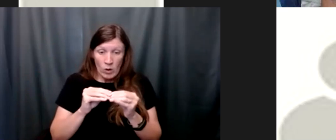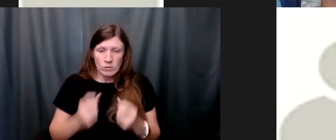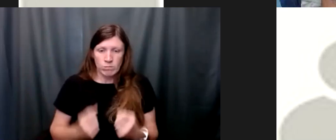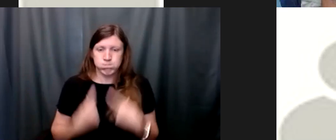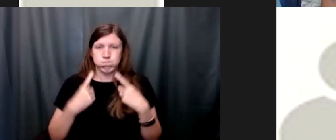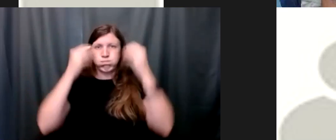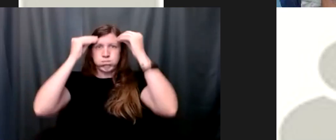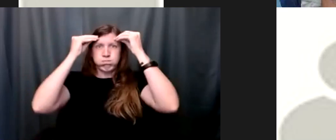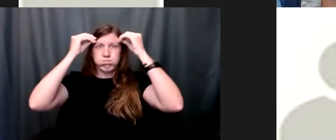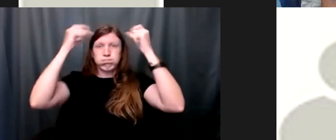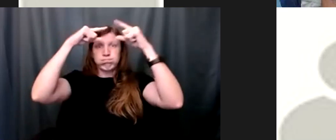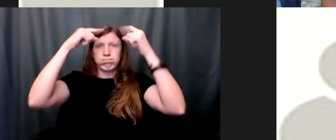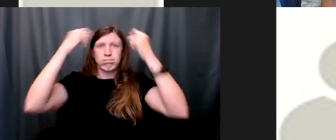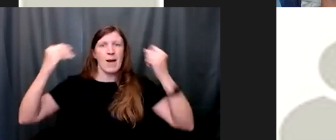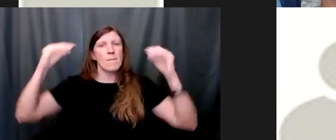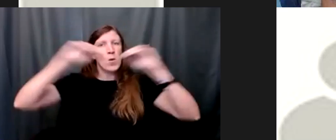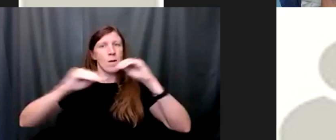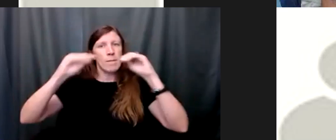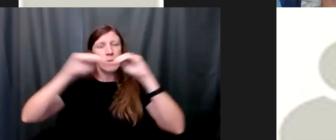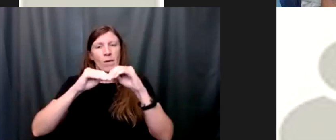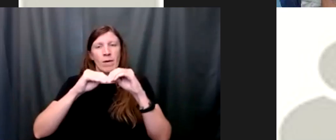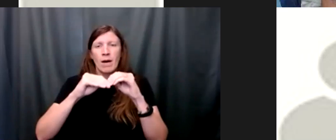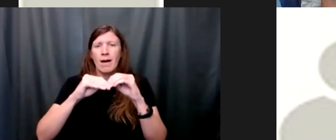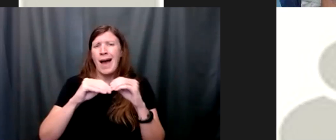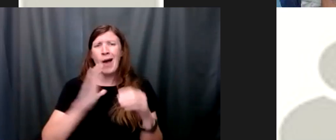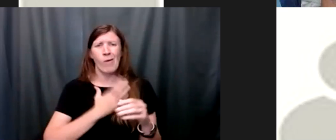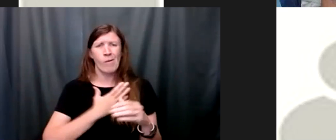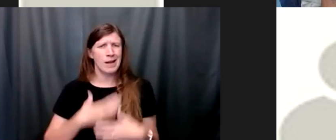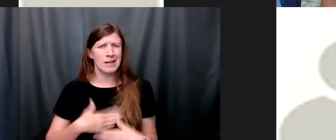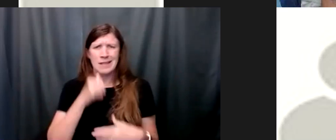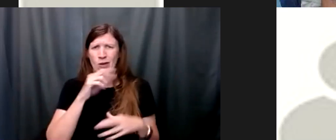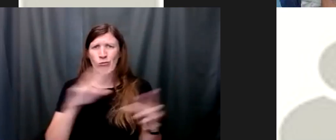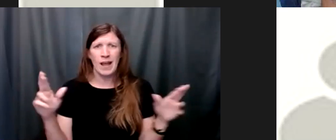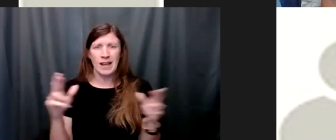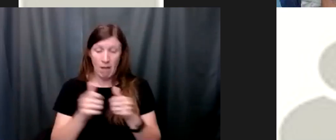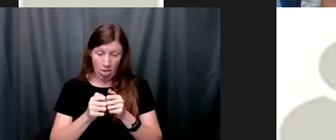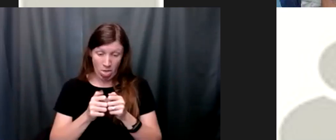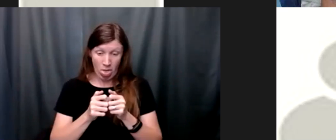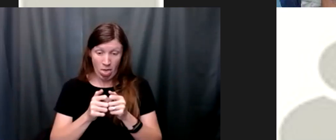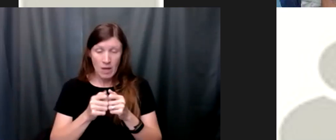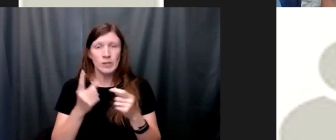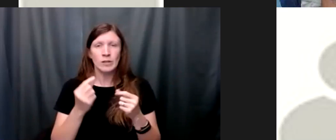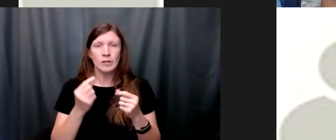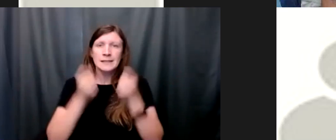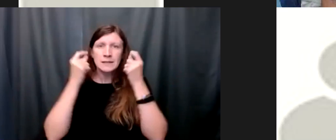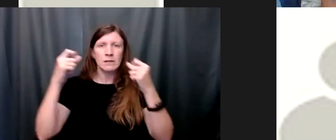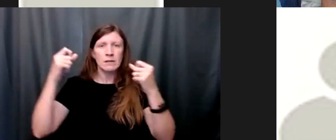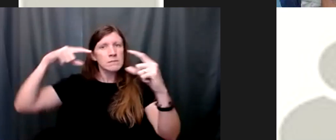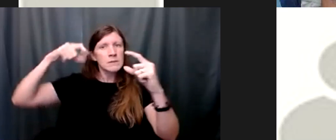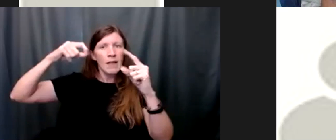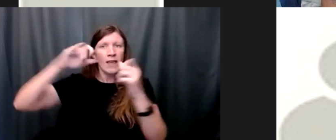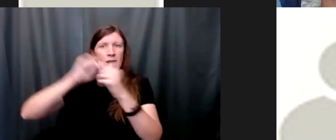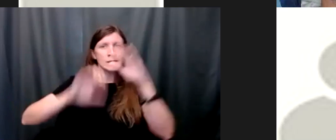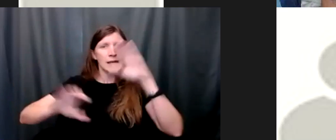release good feelings all the time for no reason and how much more problematic is it for those children whose